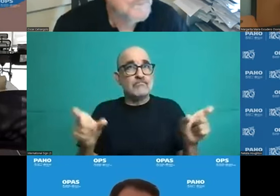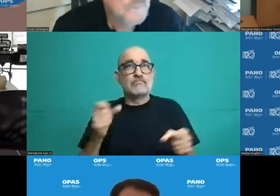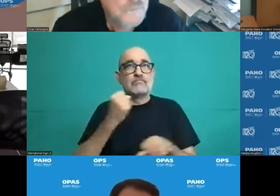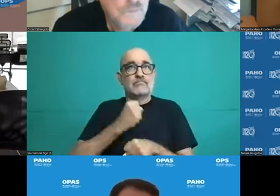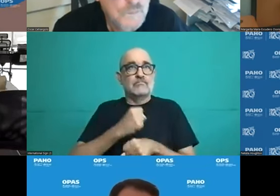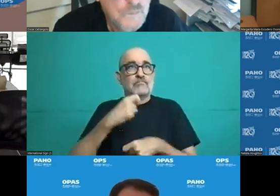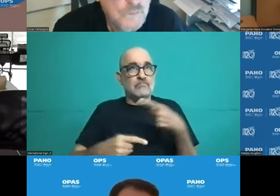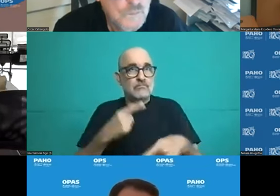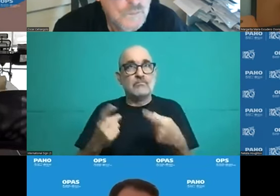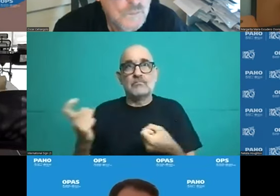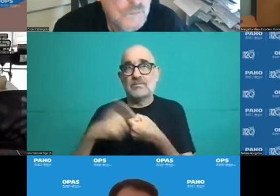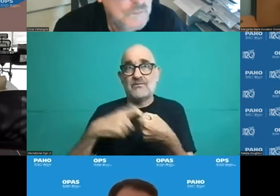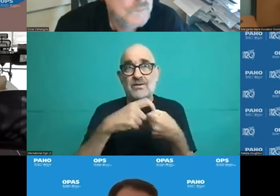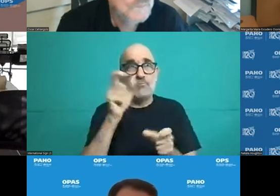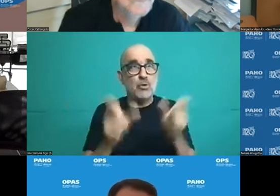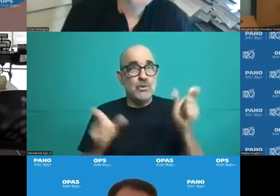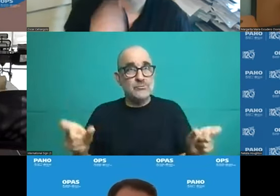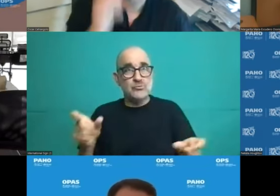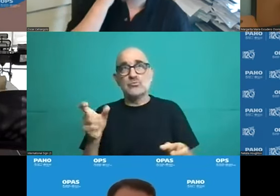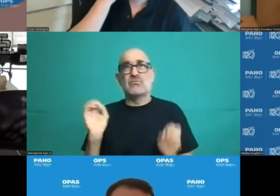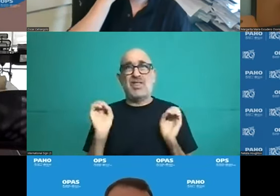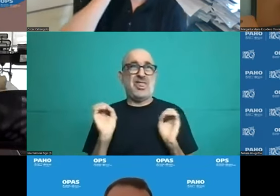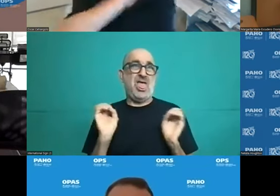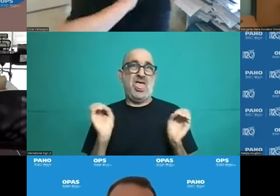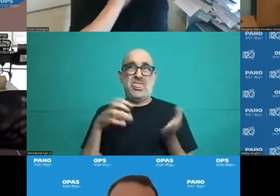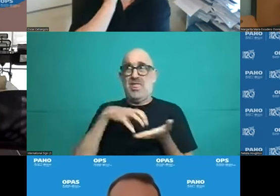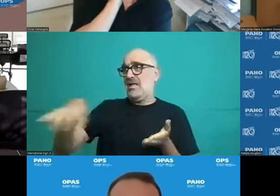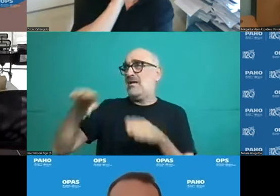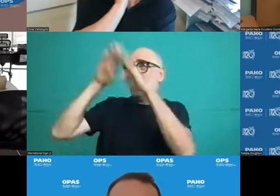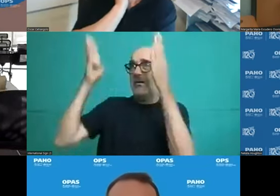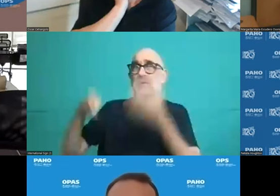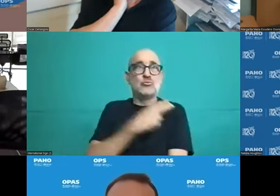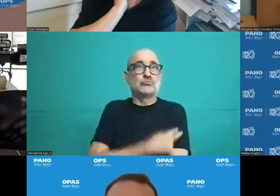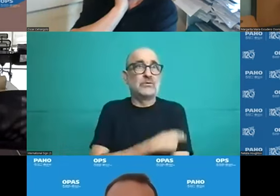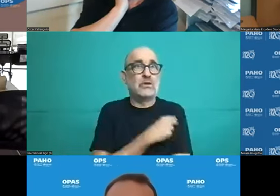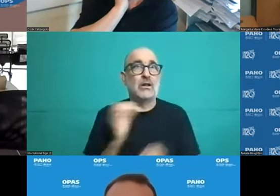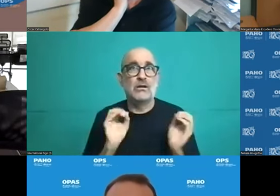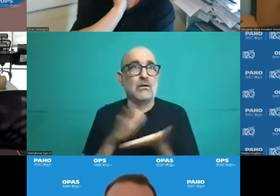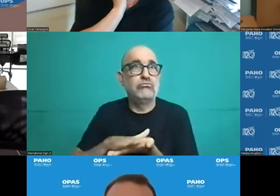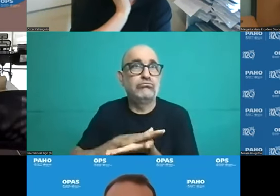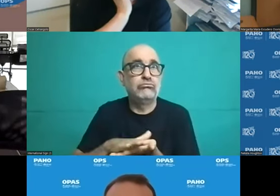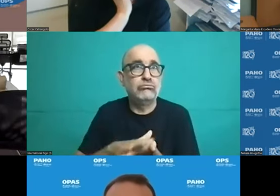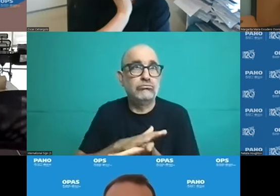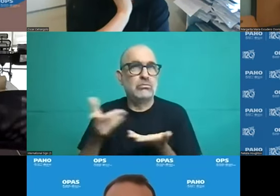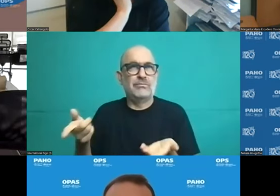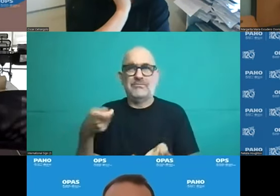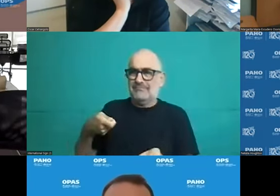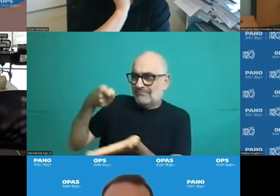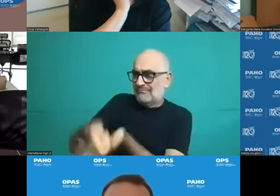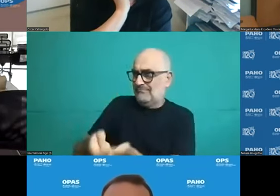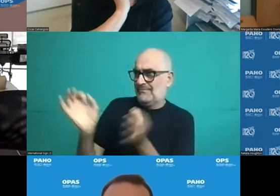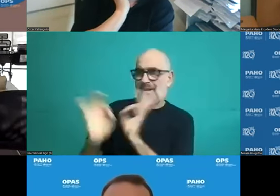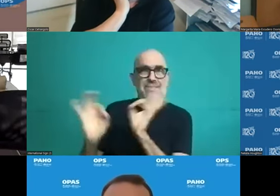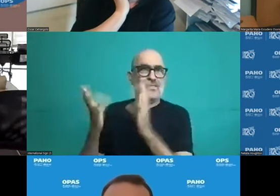investment. And so what we propose is that the Colombian state will recover the governance of the